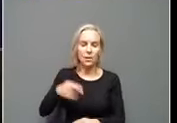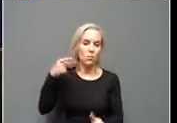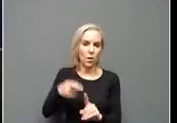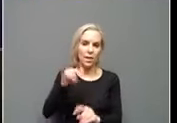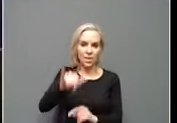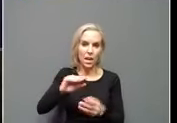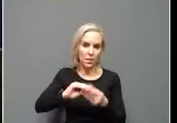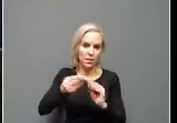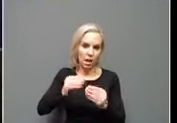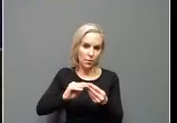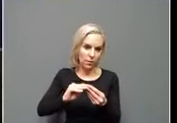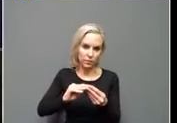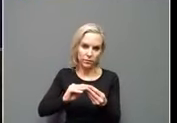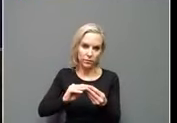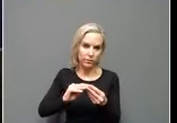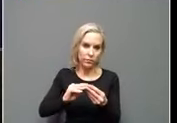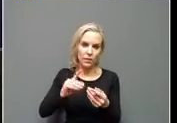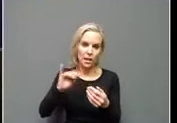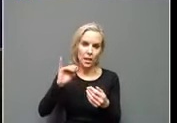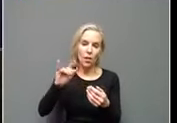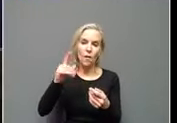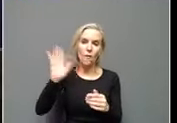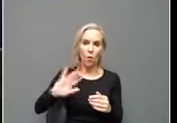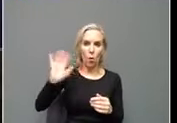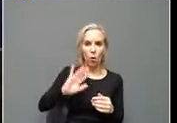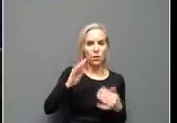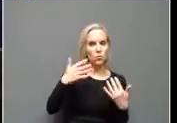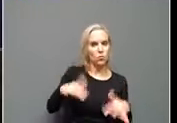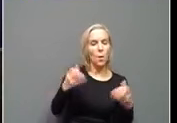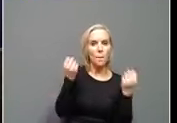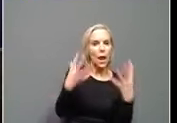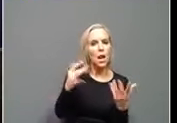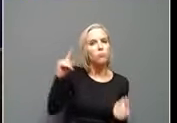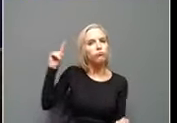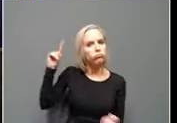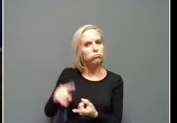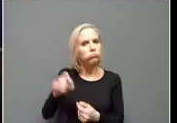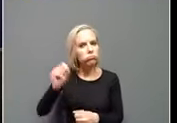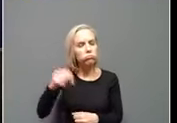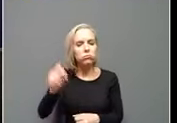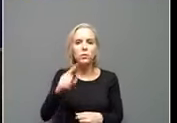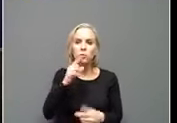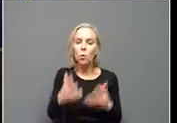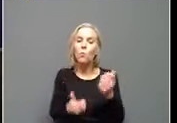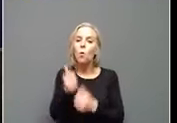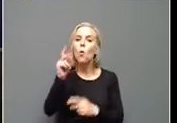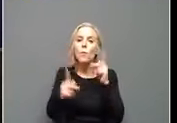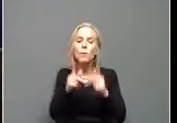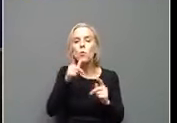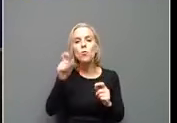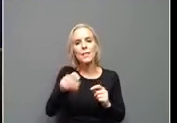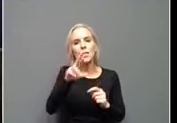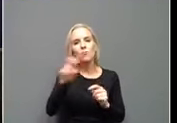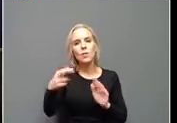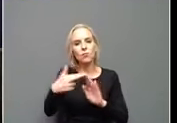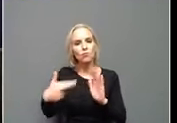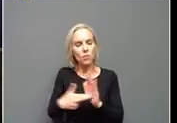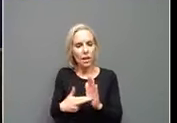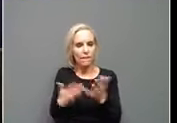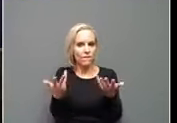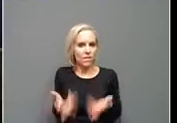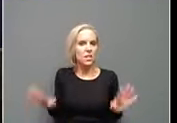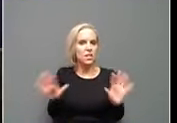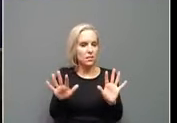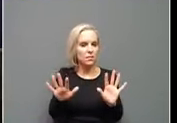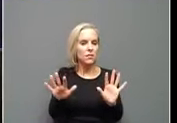has, um, greatly reduced from what it was. So we believe that the majority of people who needed to reregister have been able to do that by